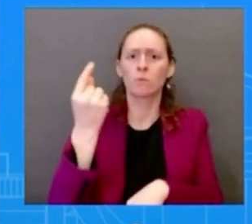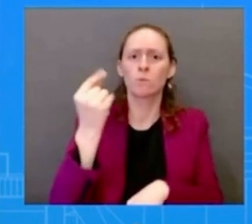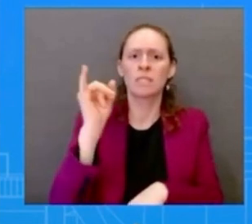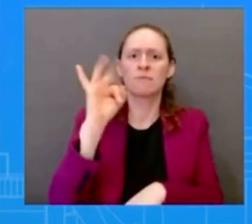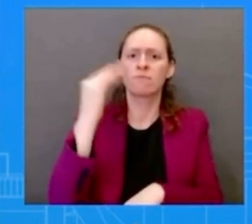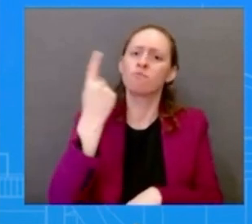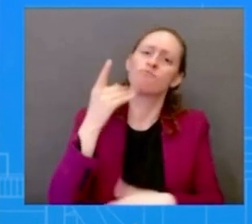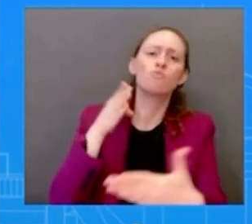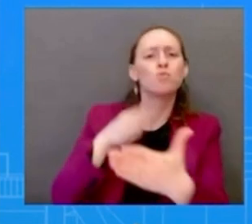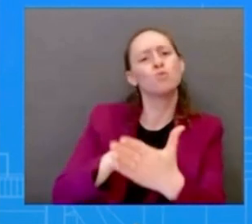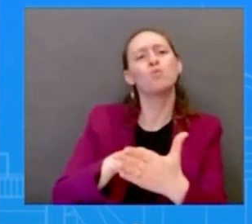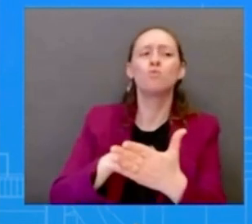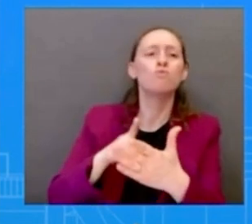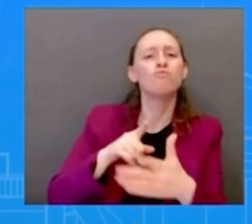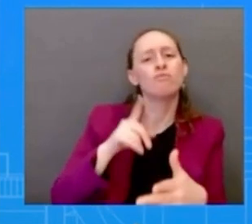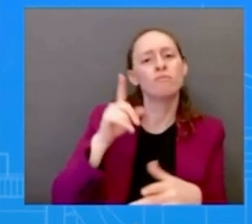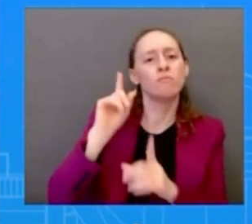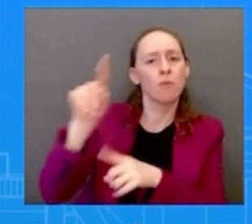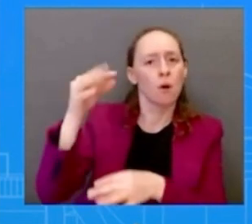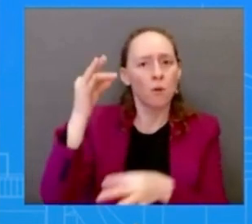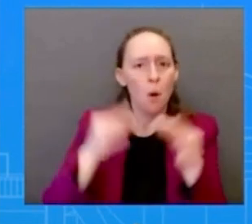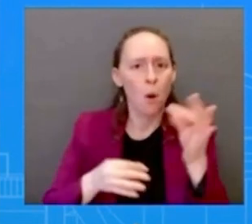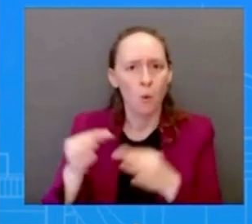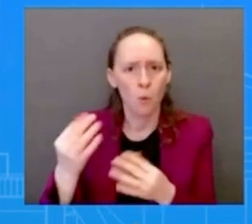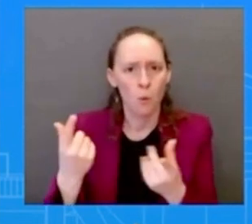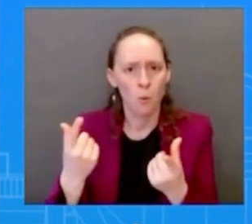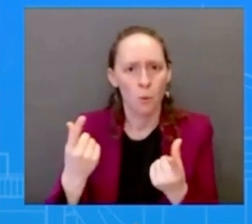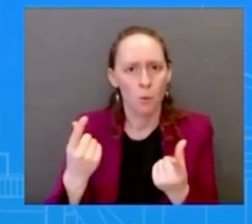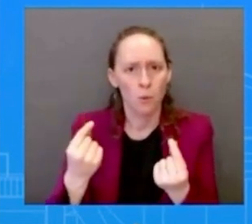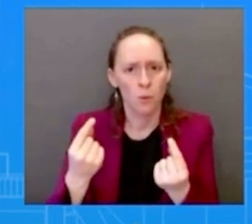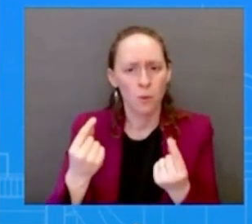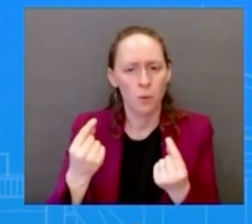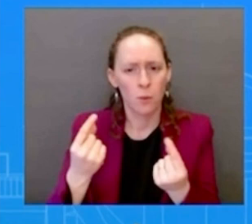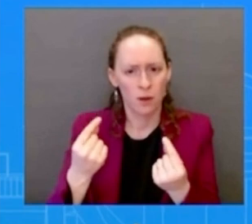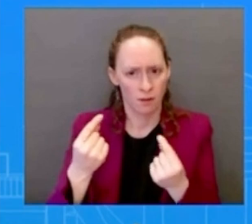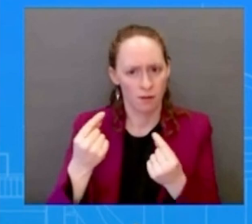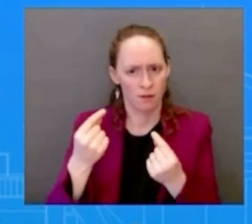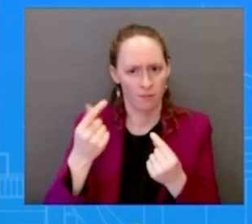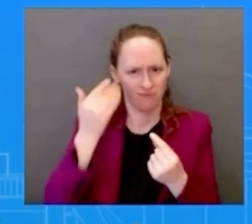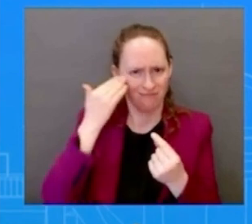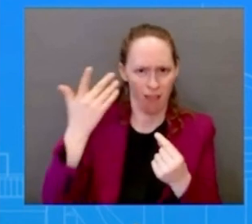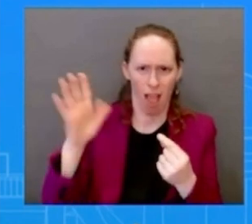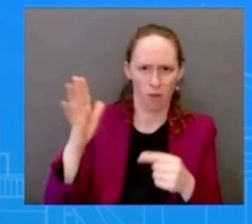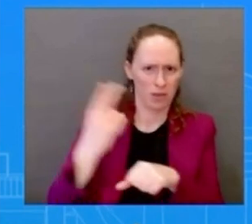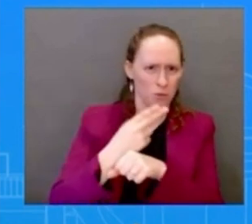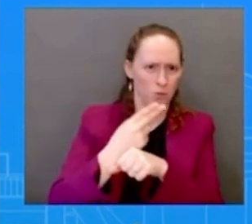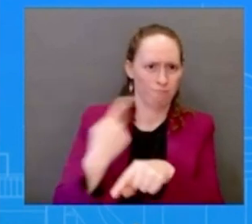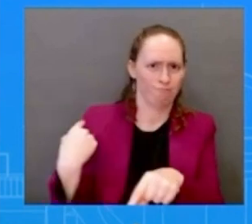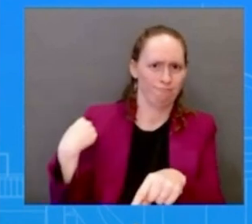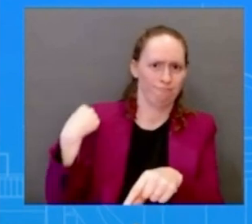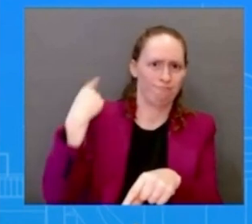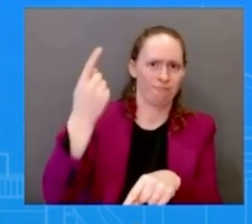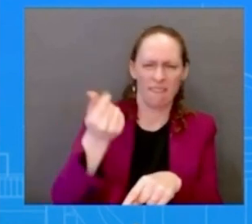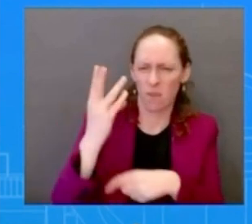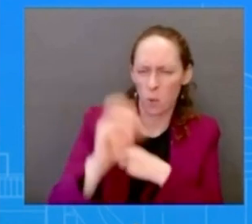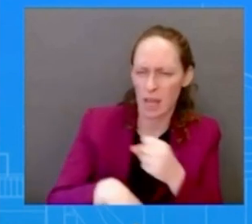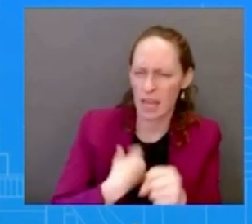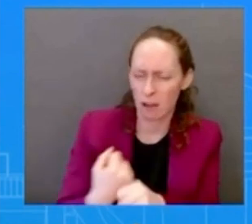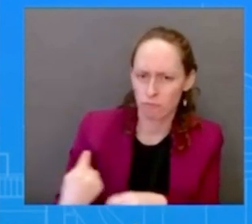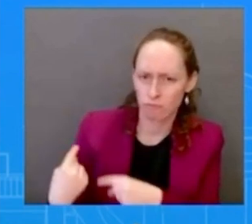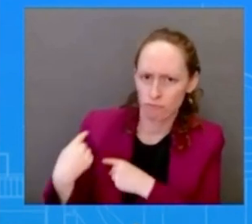tool that the president has used repeatedly in the last two years not just for the southern hemisphere but for other humanitarian crises